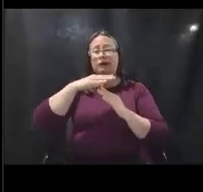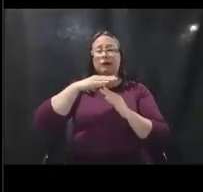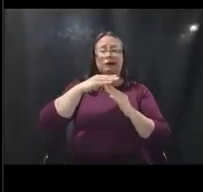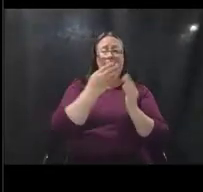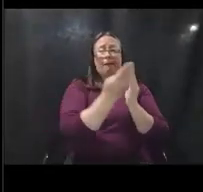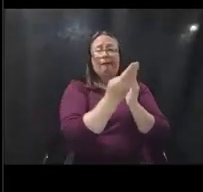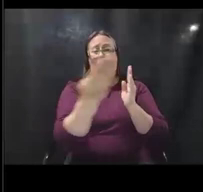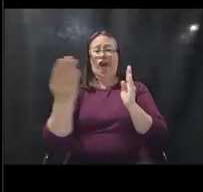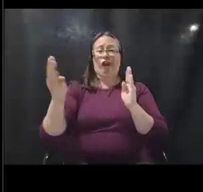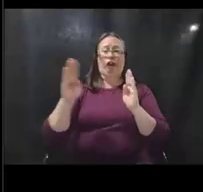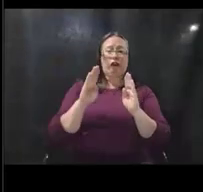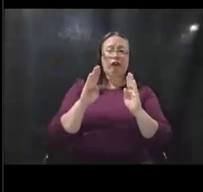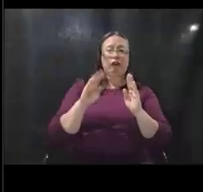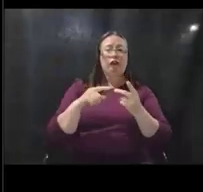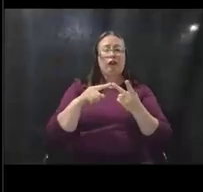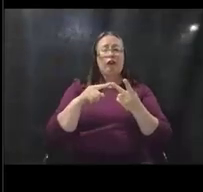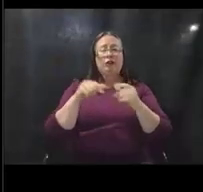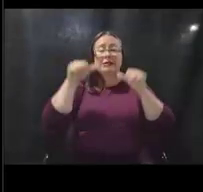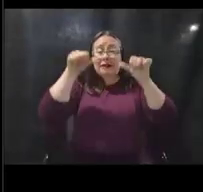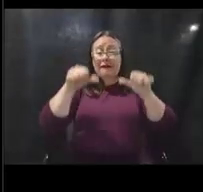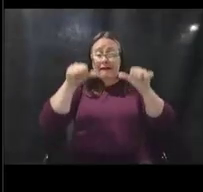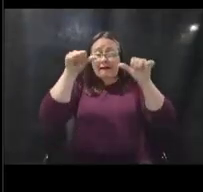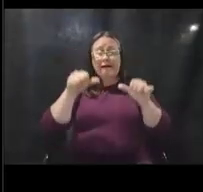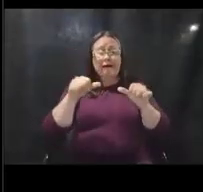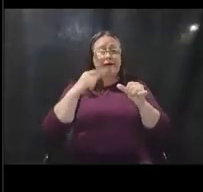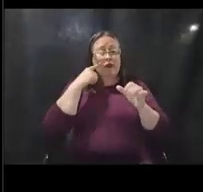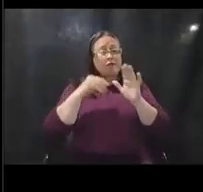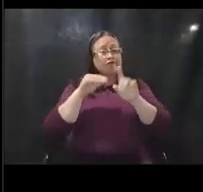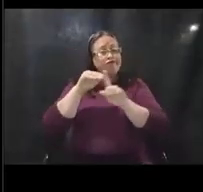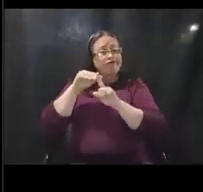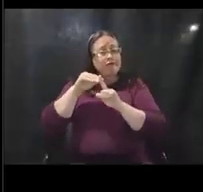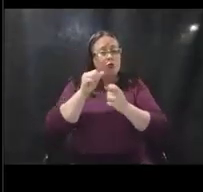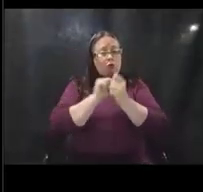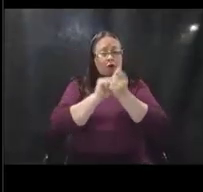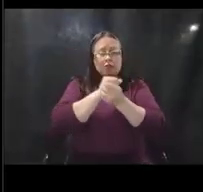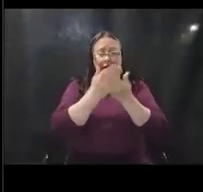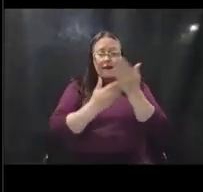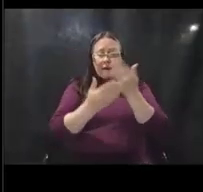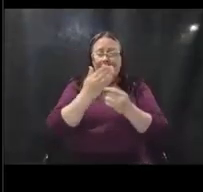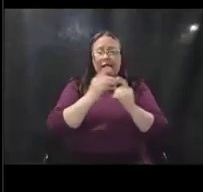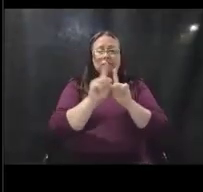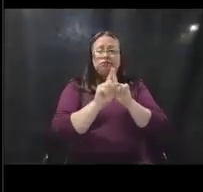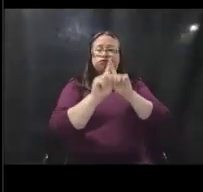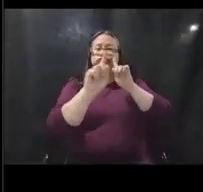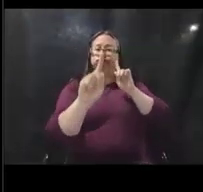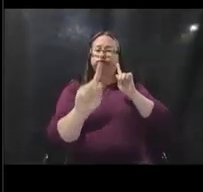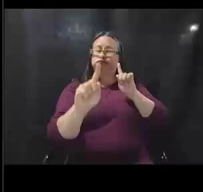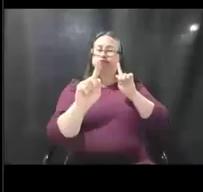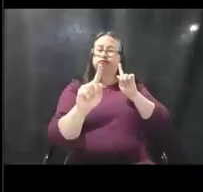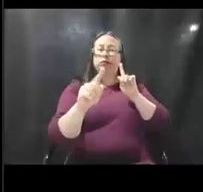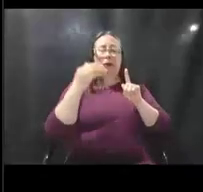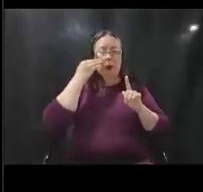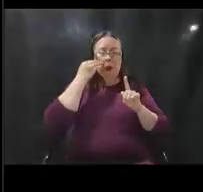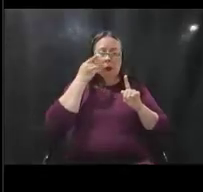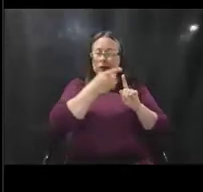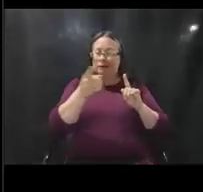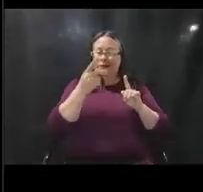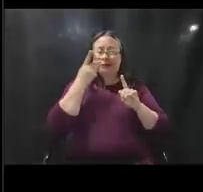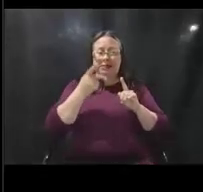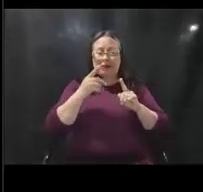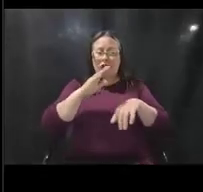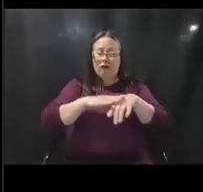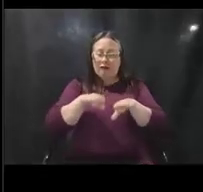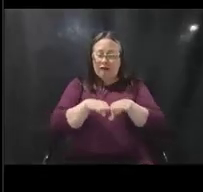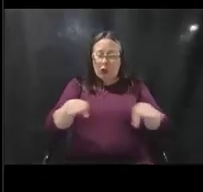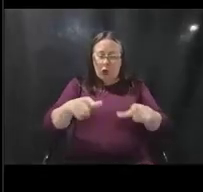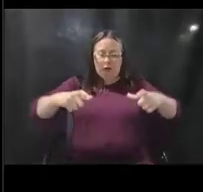Also things like signage, wash your hands, know, stand six feet away. I'm sure everyone's kind of seen those floor decals that might, you know, you might be